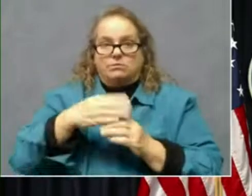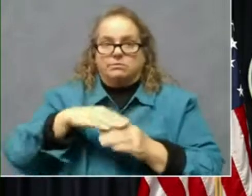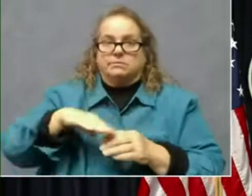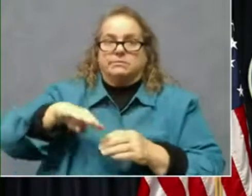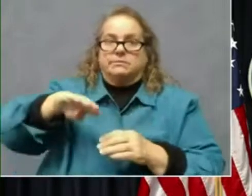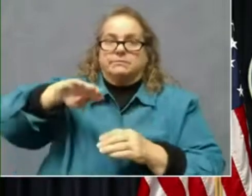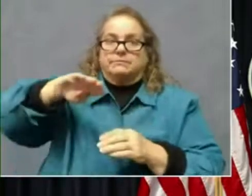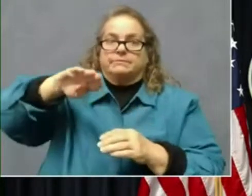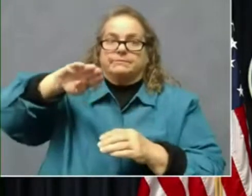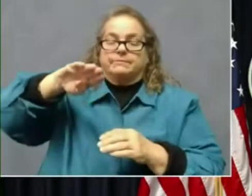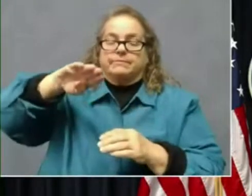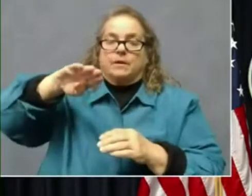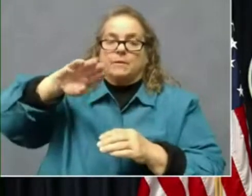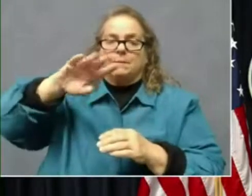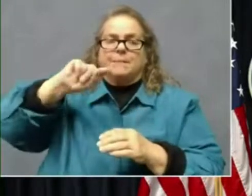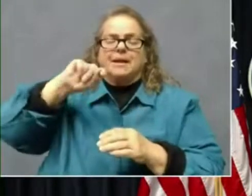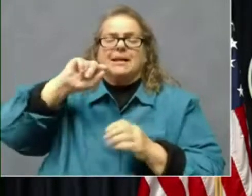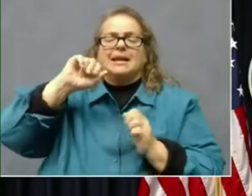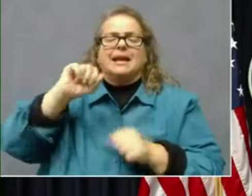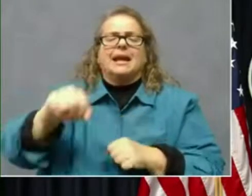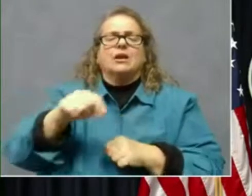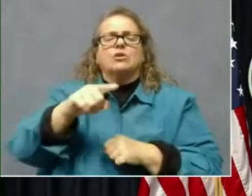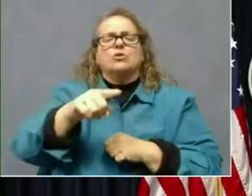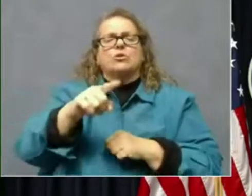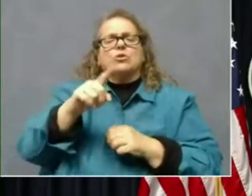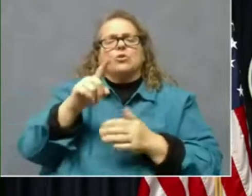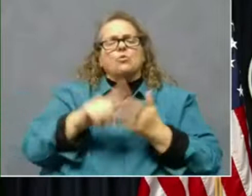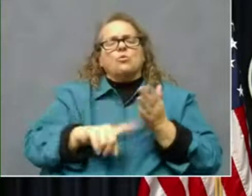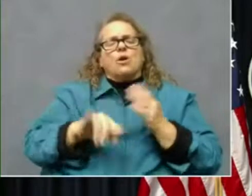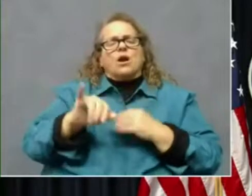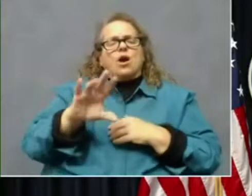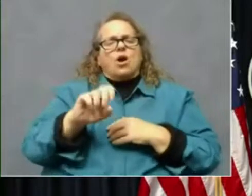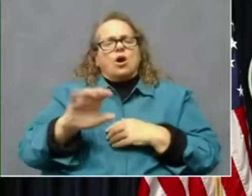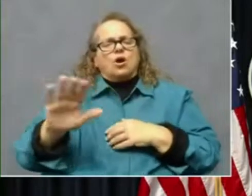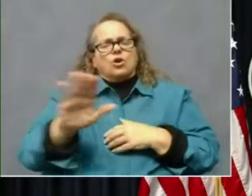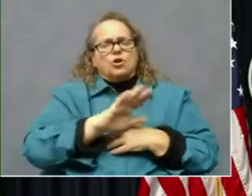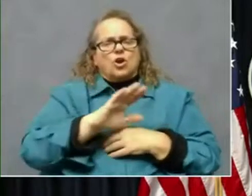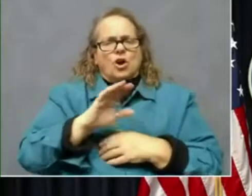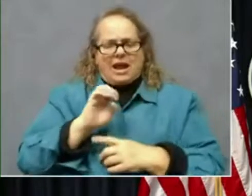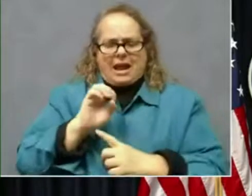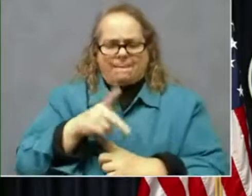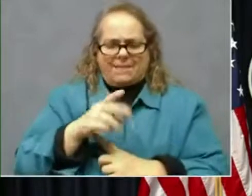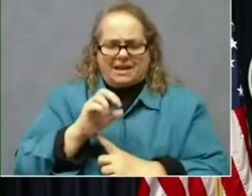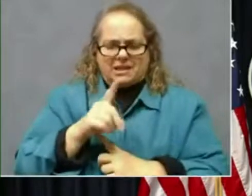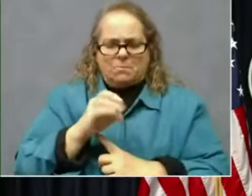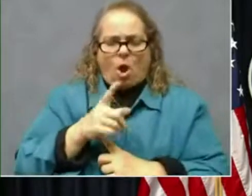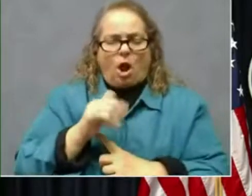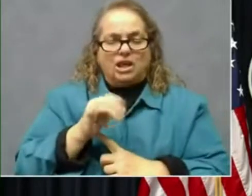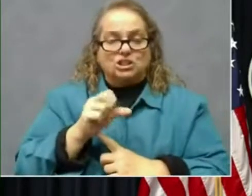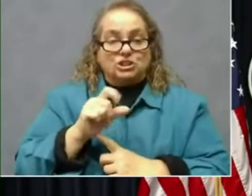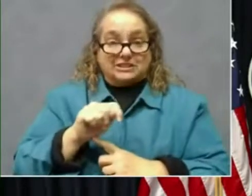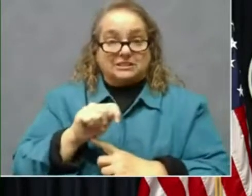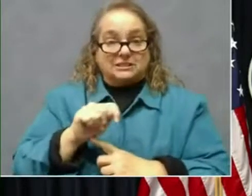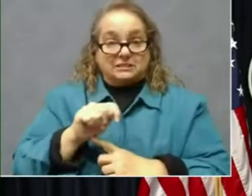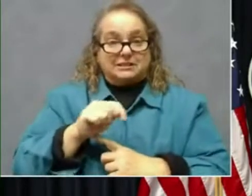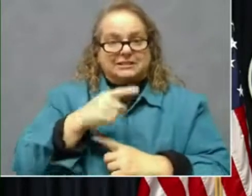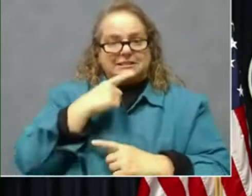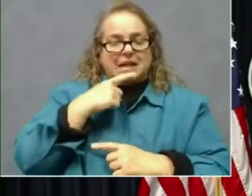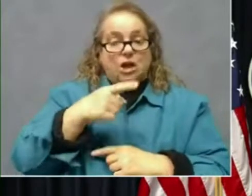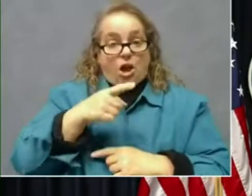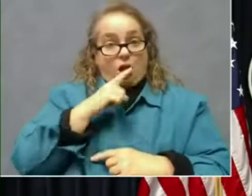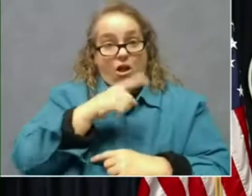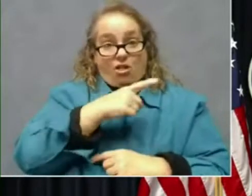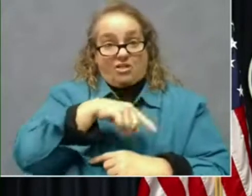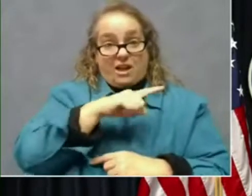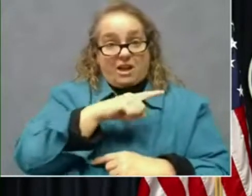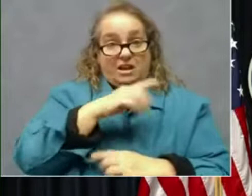can you, what are your epidemiologists saying about what to expect in the coming weeks? Are you expecting them to keep going